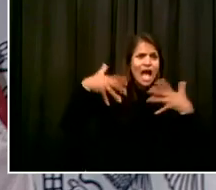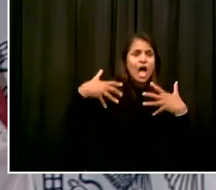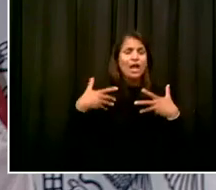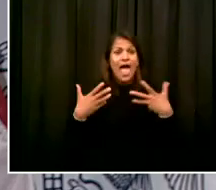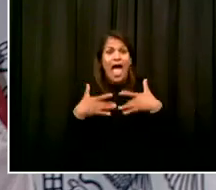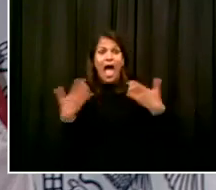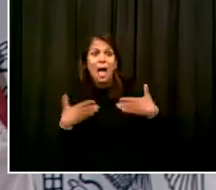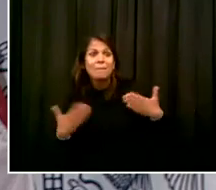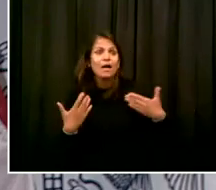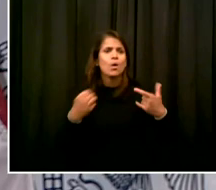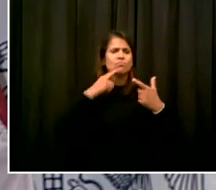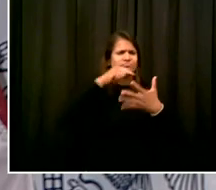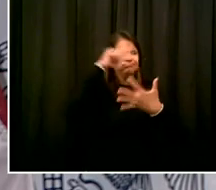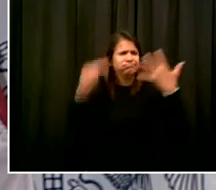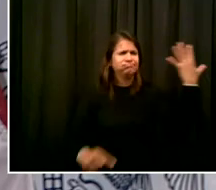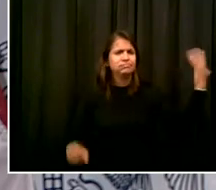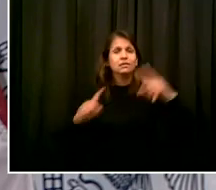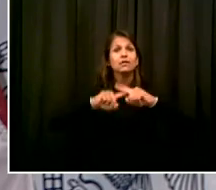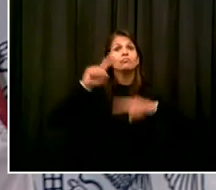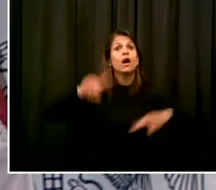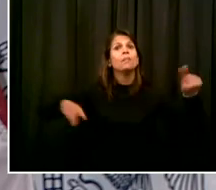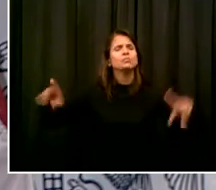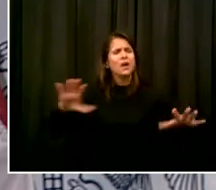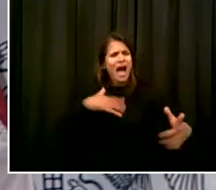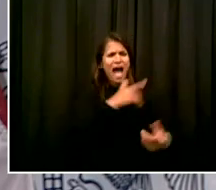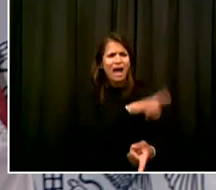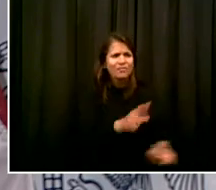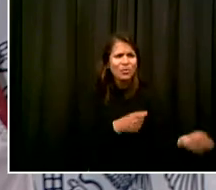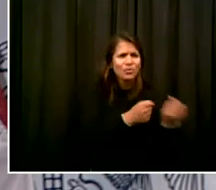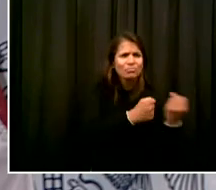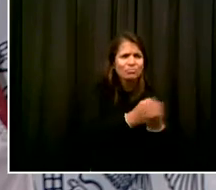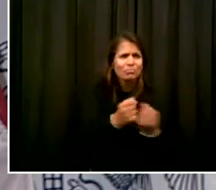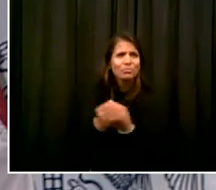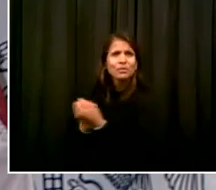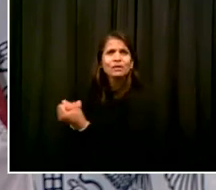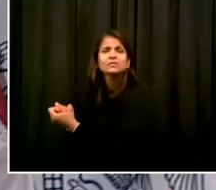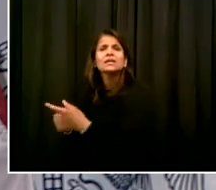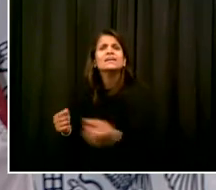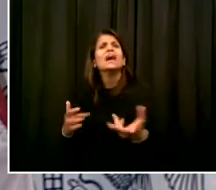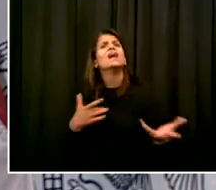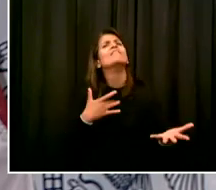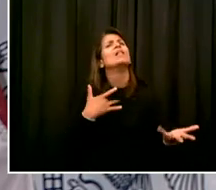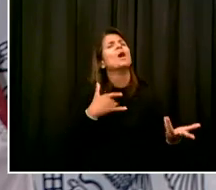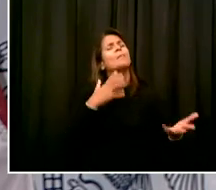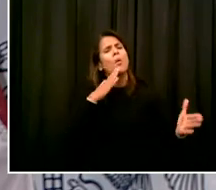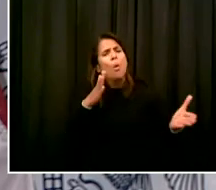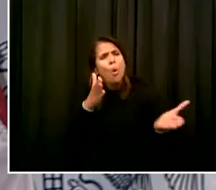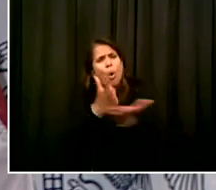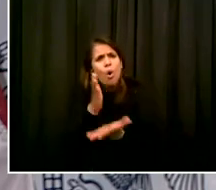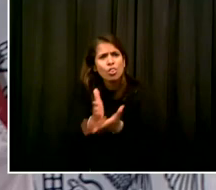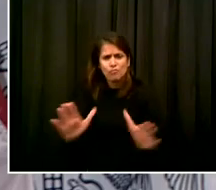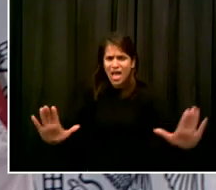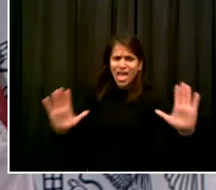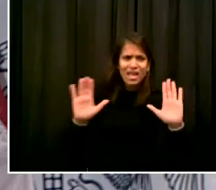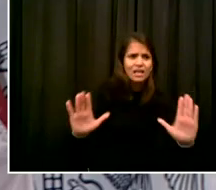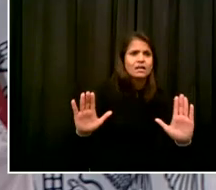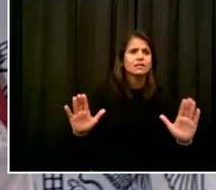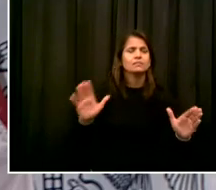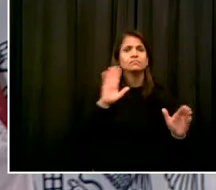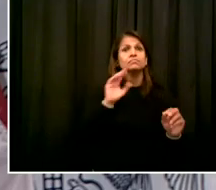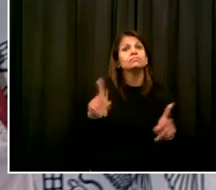to give kids a sense that things are going to be all right. That's now for all of us to do for the children of New York City.